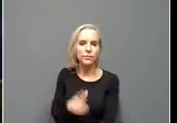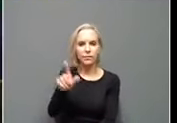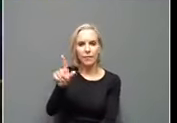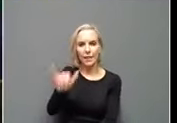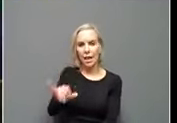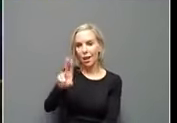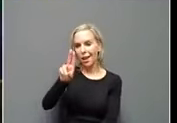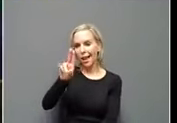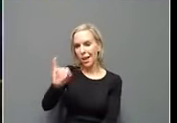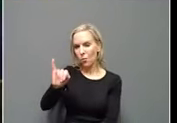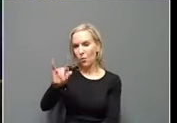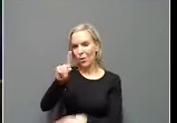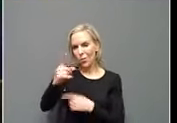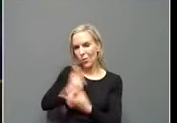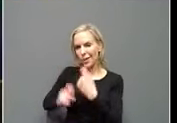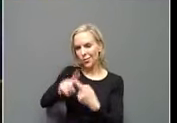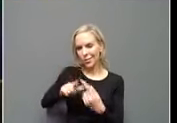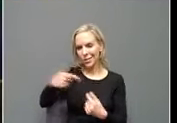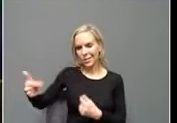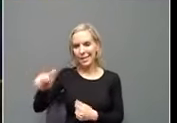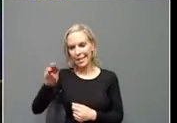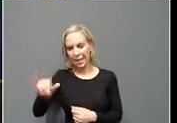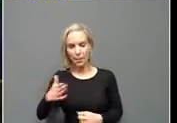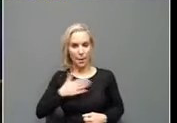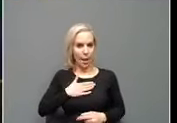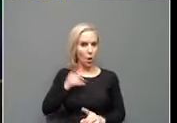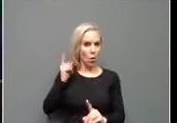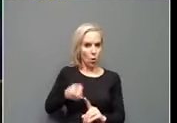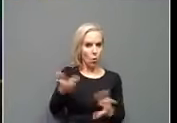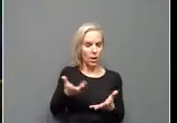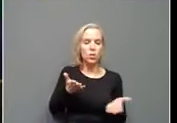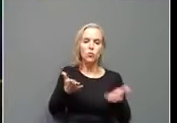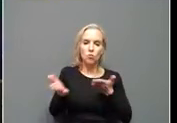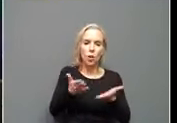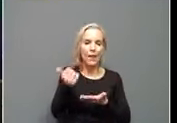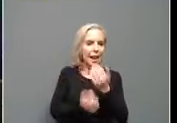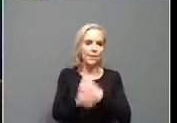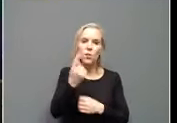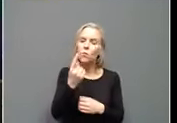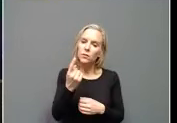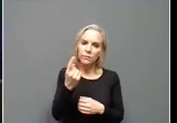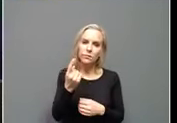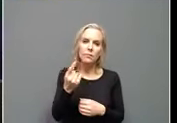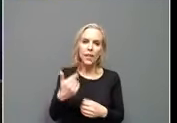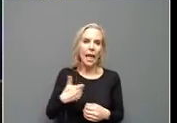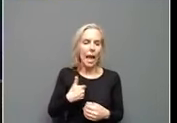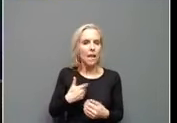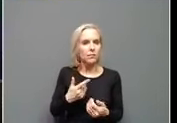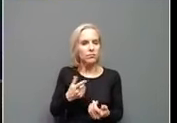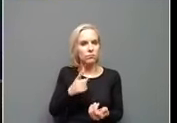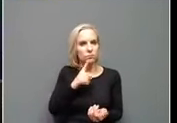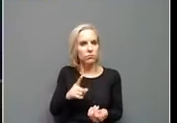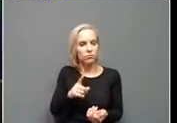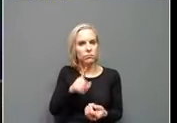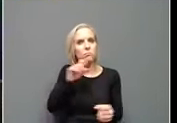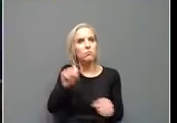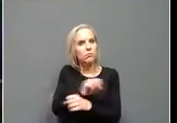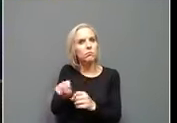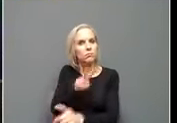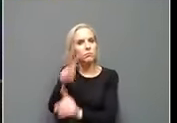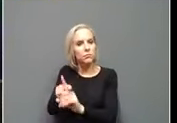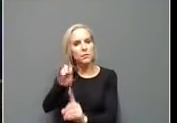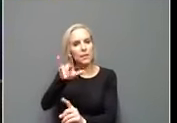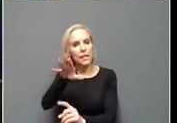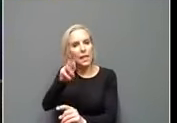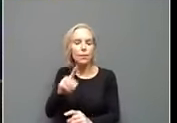unemployment questions over to Amy, but certainly my goal is to serve everybody, uh, that has a valid claim. You know, we come across a number that